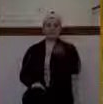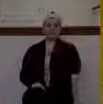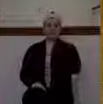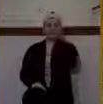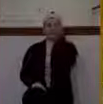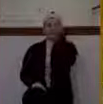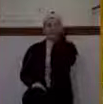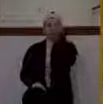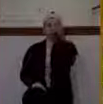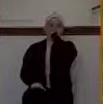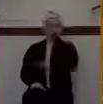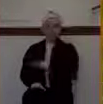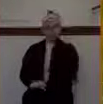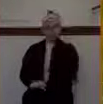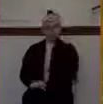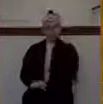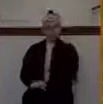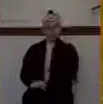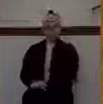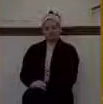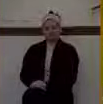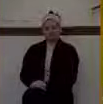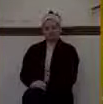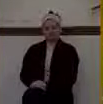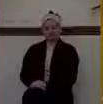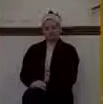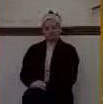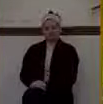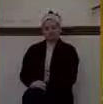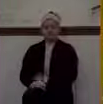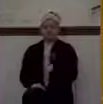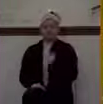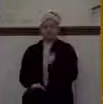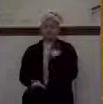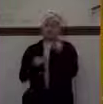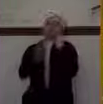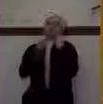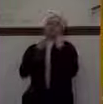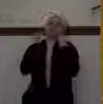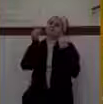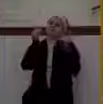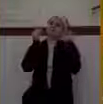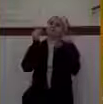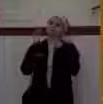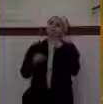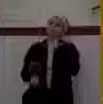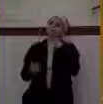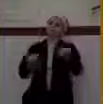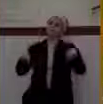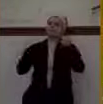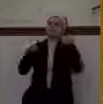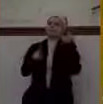lie. And I wonder maybe if we could apply this to our own life tonight. You know,